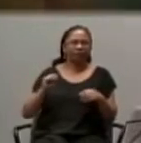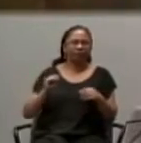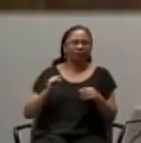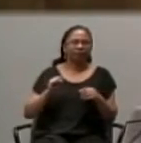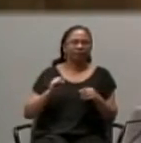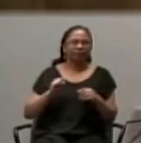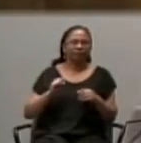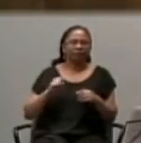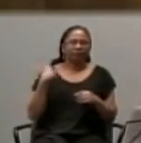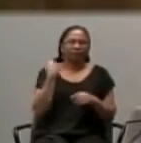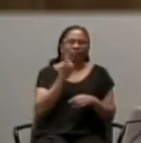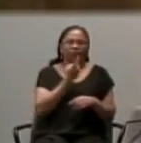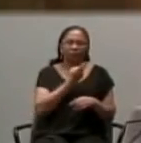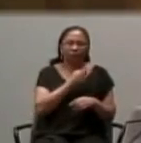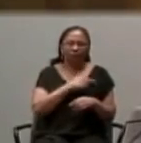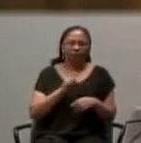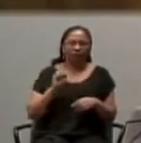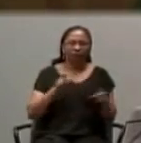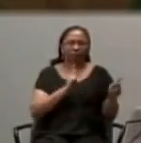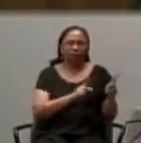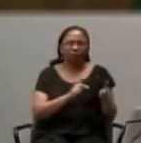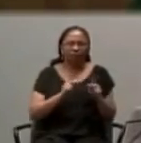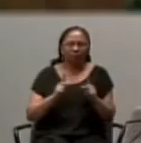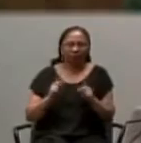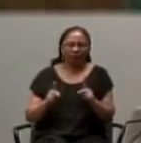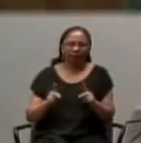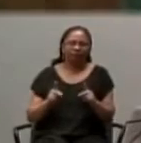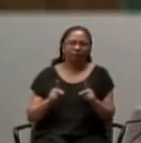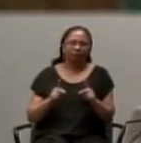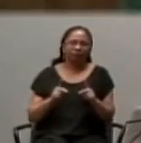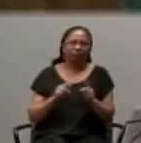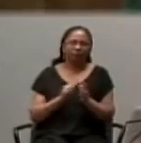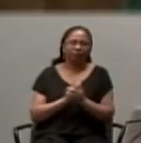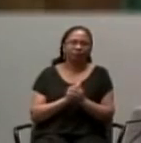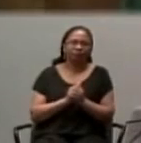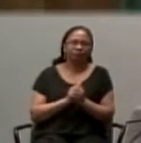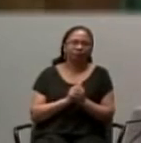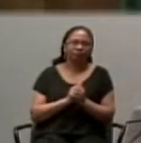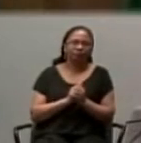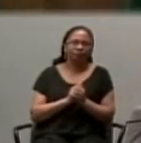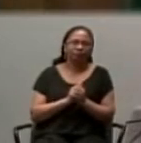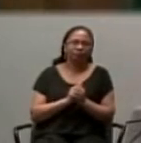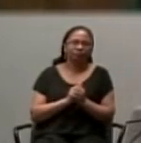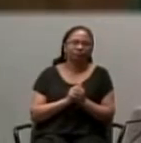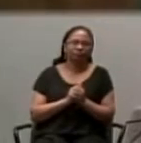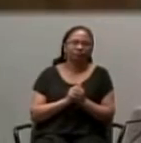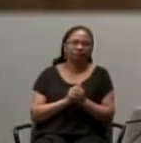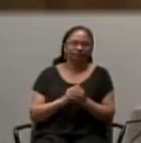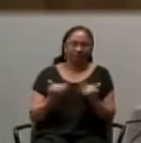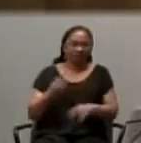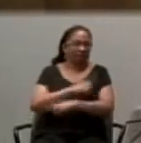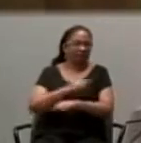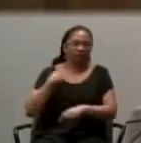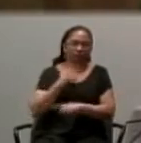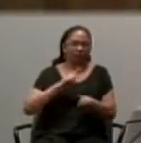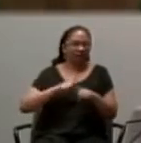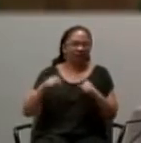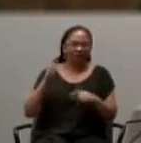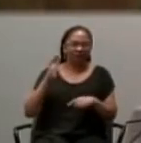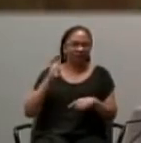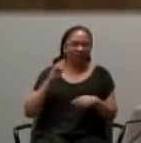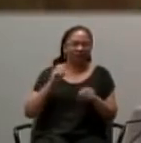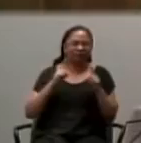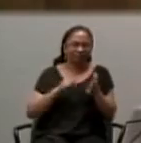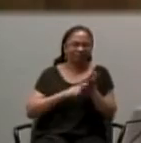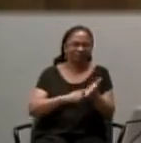us to receive what is in Ephesians 5, verses 21 to 32. Which we can't go into this morning, so I tell you I need a few hours,